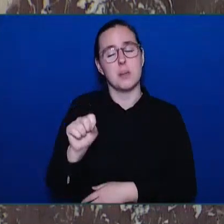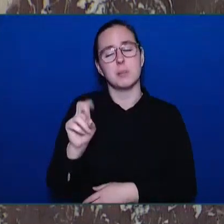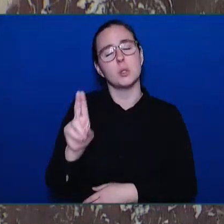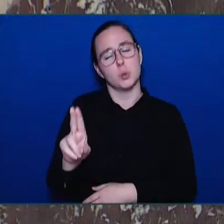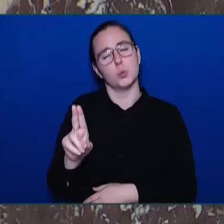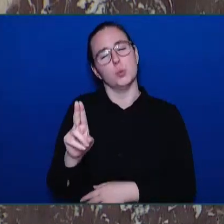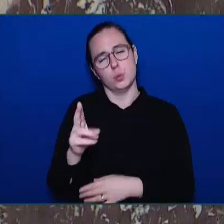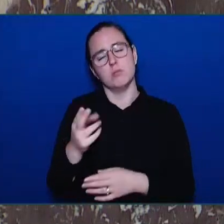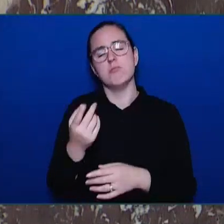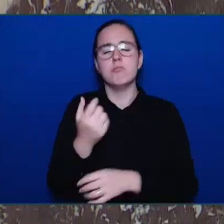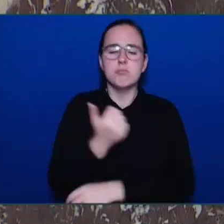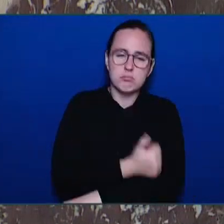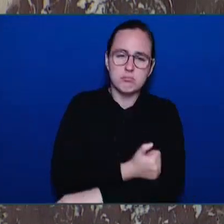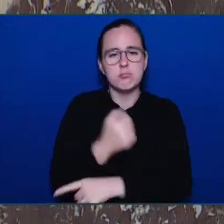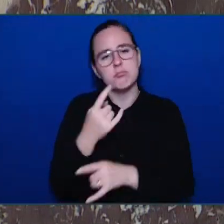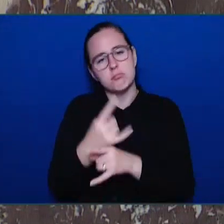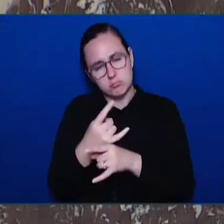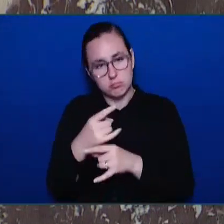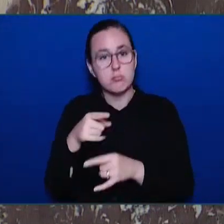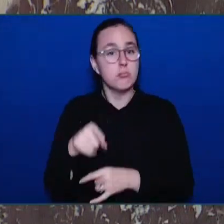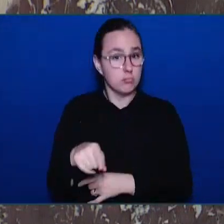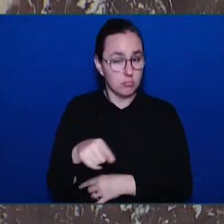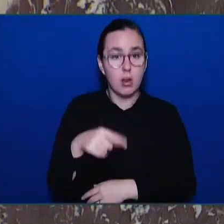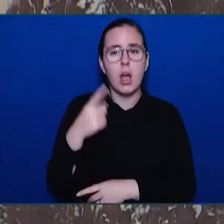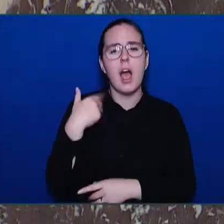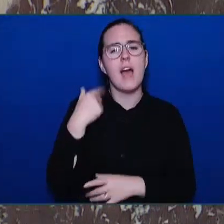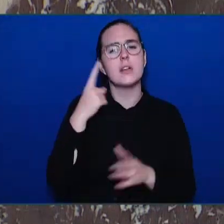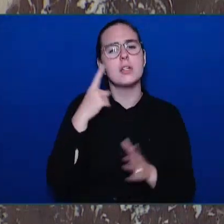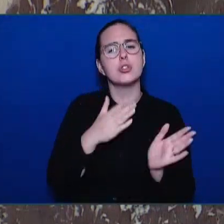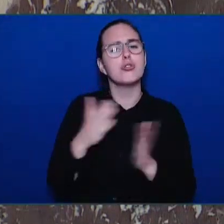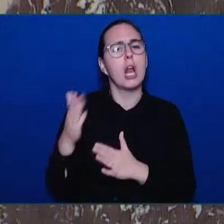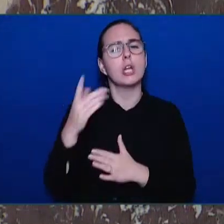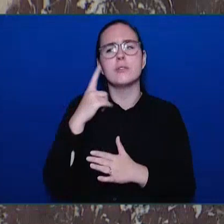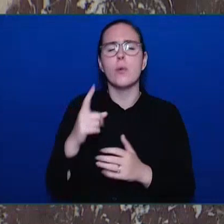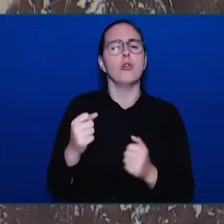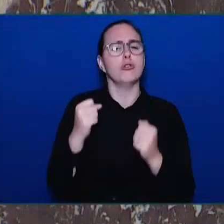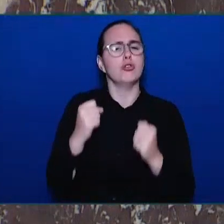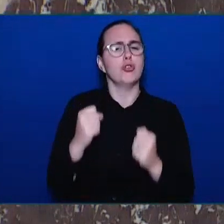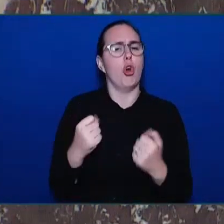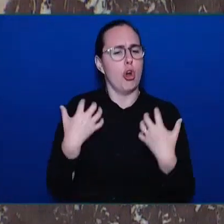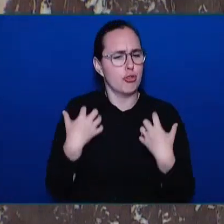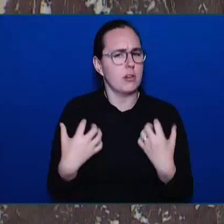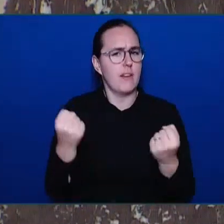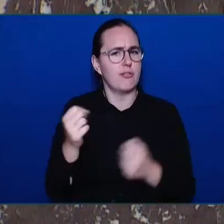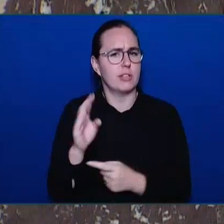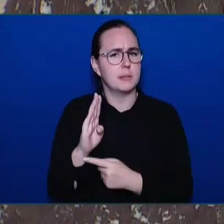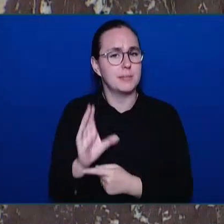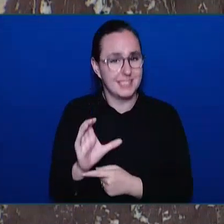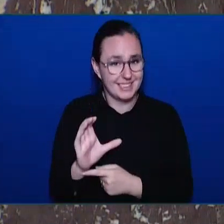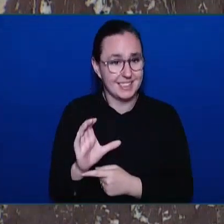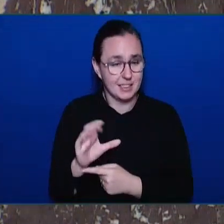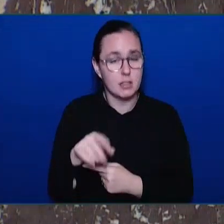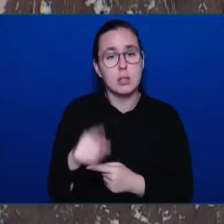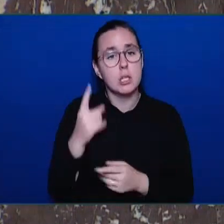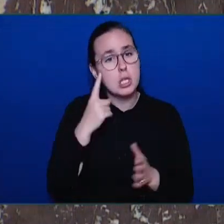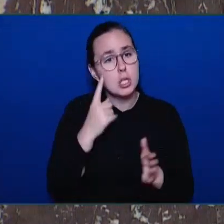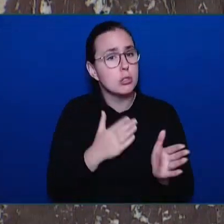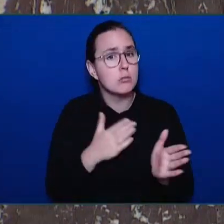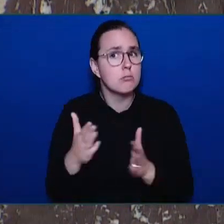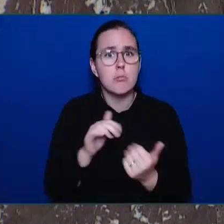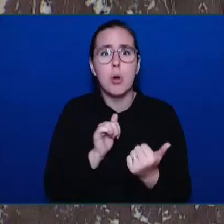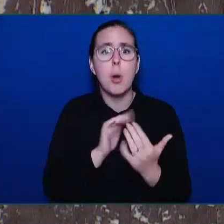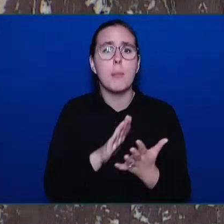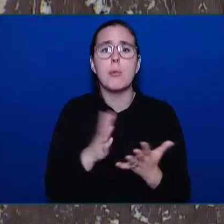Columbia. It offered a plan for a recovery-oriented system of care. But the NDP government rejected this work,